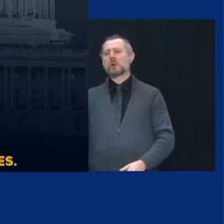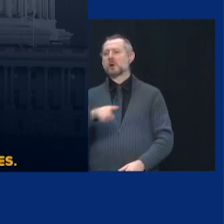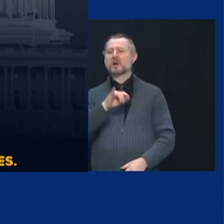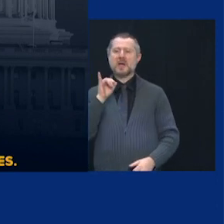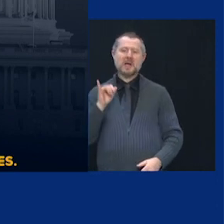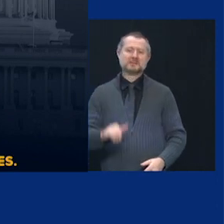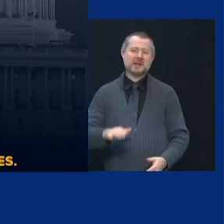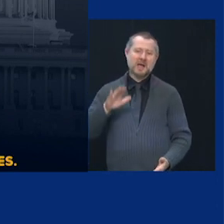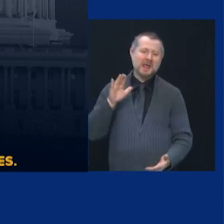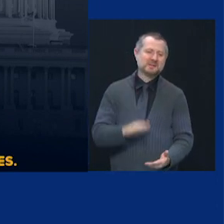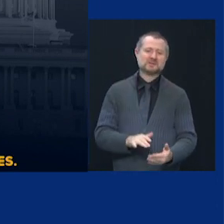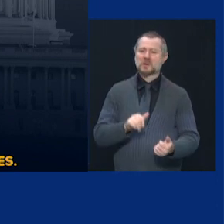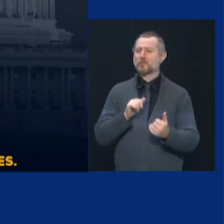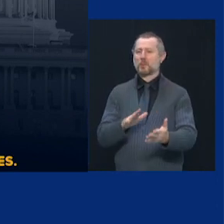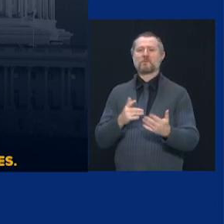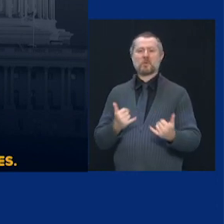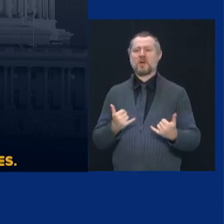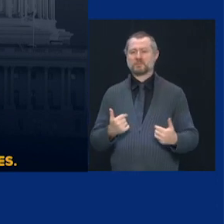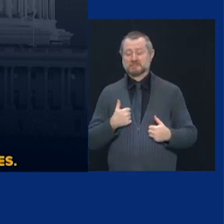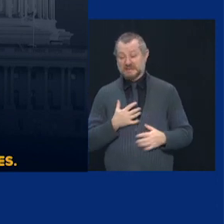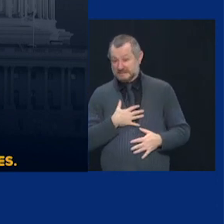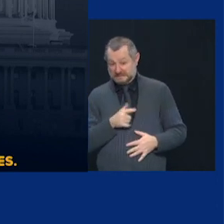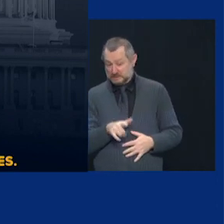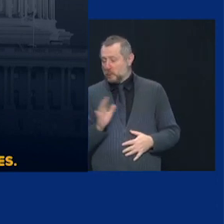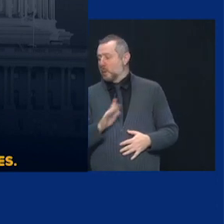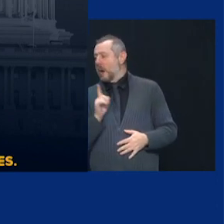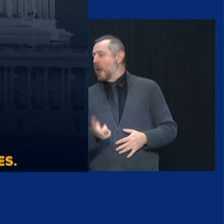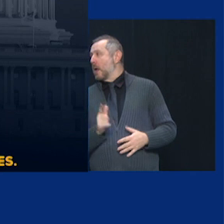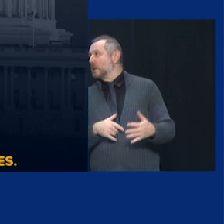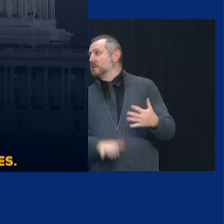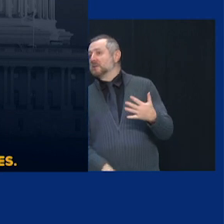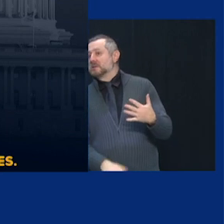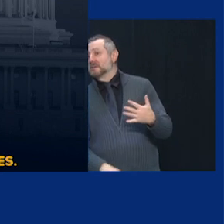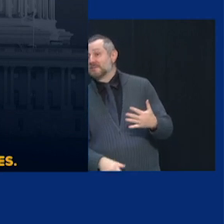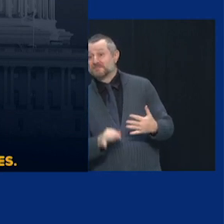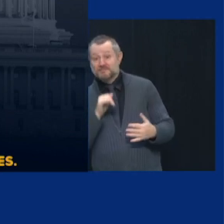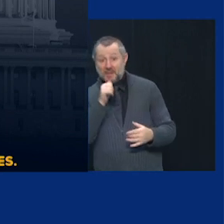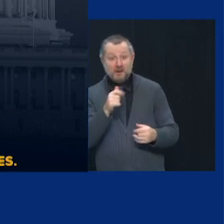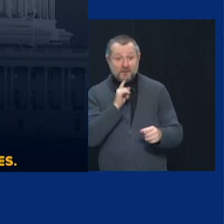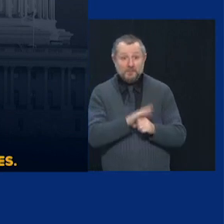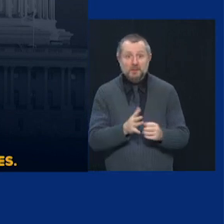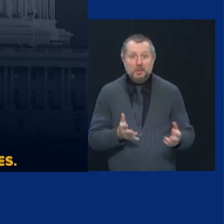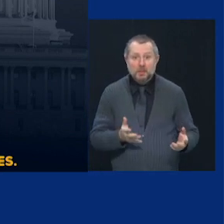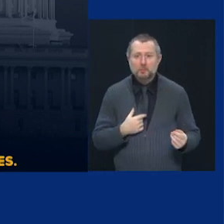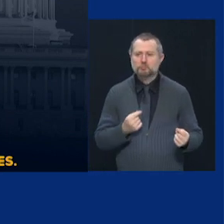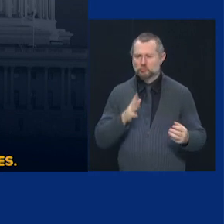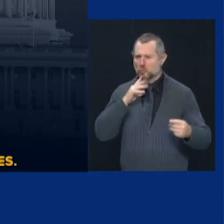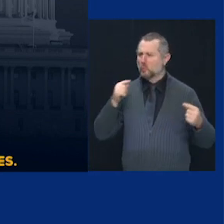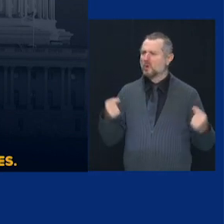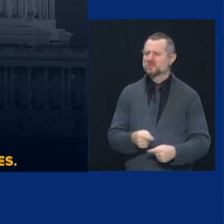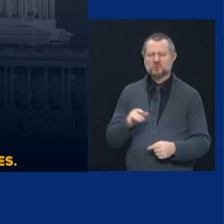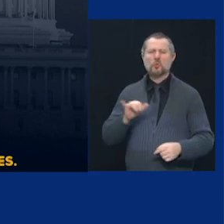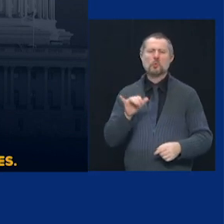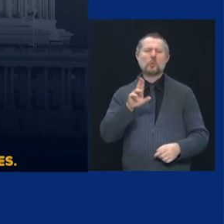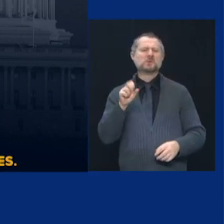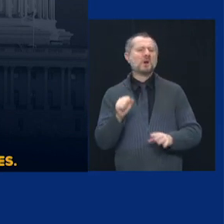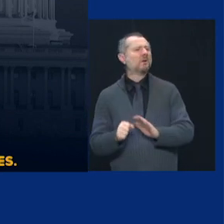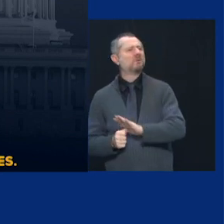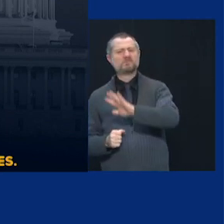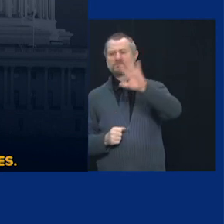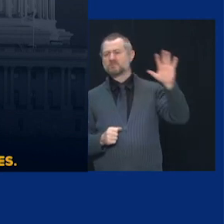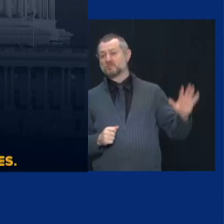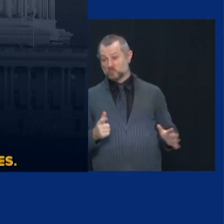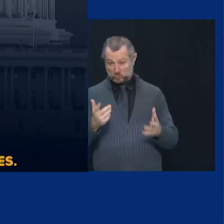Not just on a state level or a city level or a local level. The last thing you want to do nationally. You want this economy picking